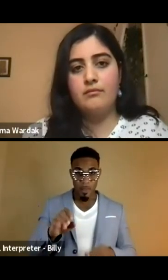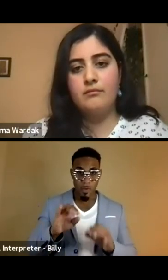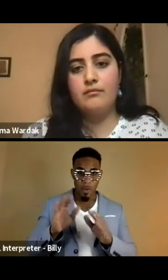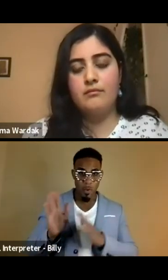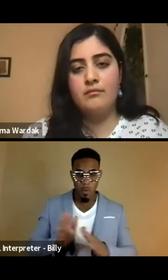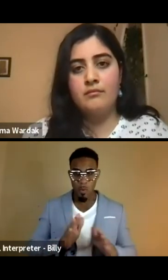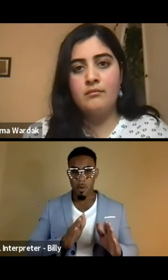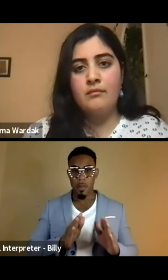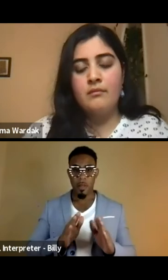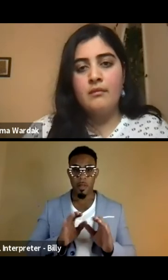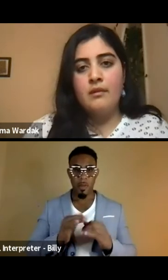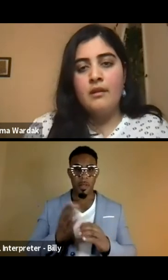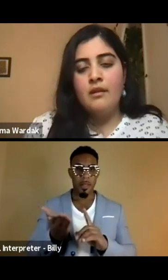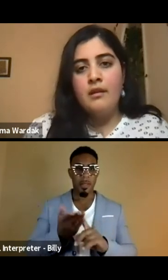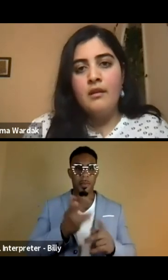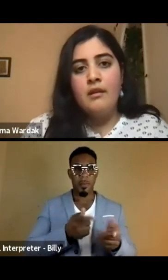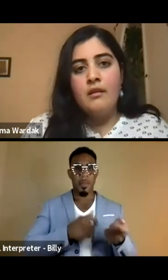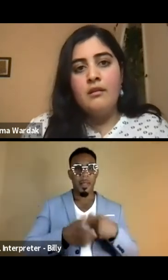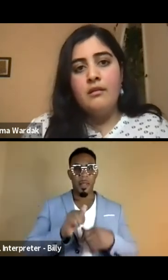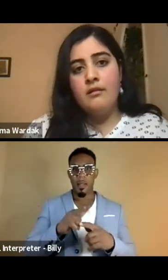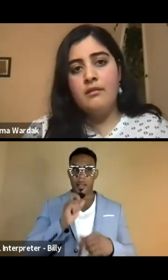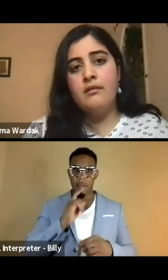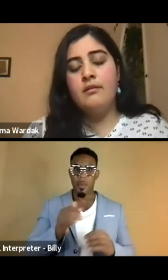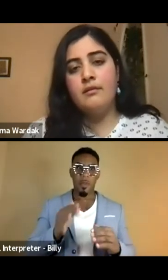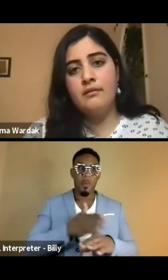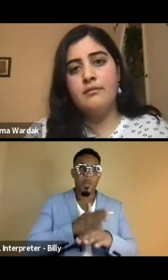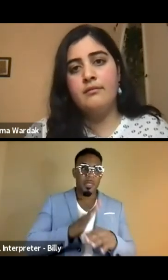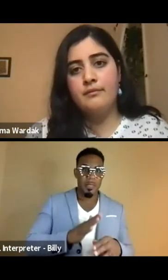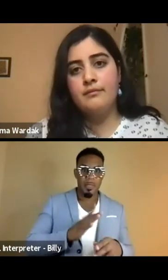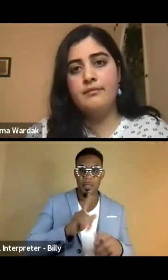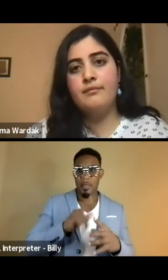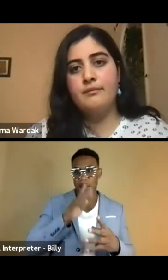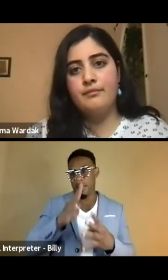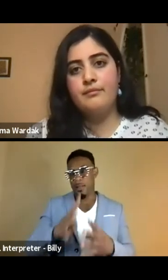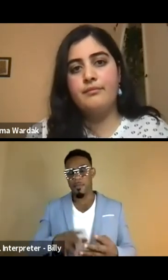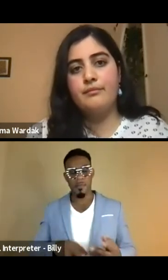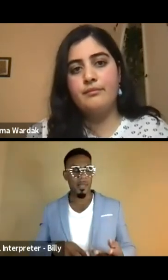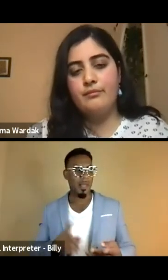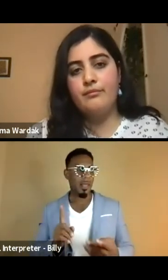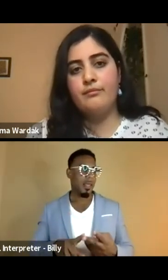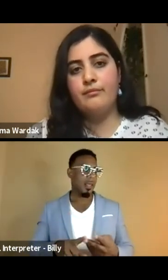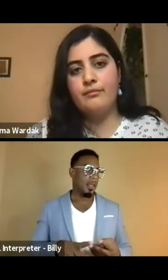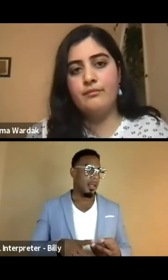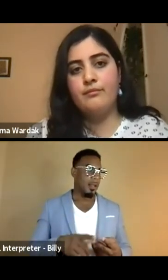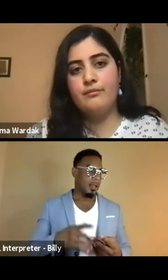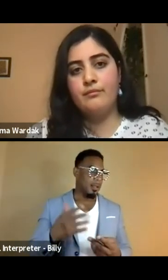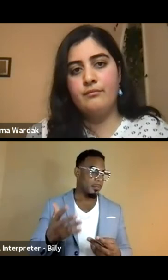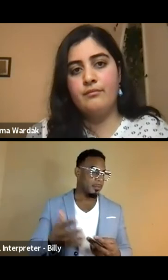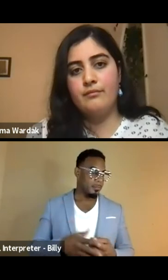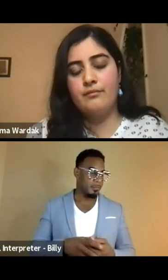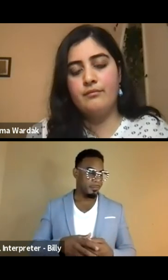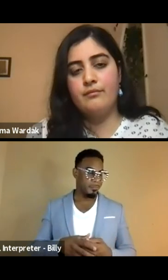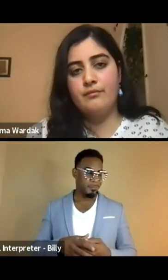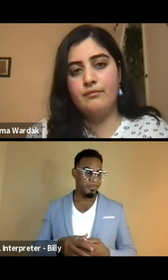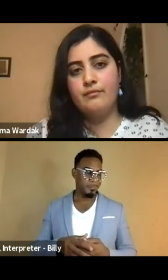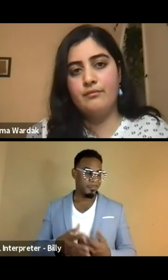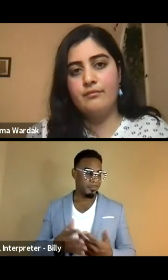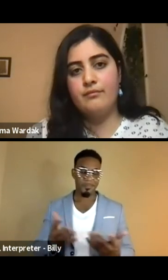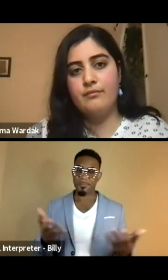organizations getting people out, but then there will be musicians that are left behind, you know, um, uh,